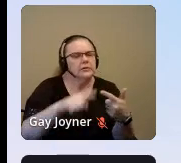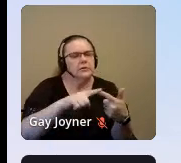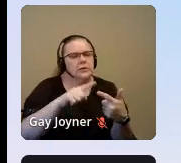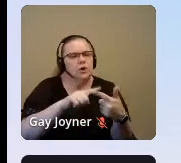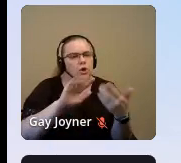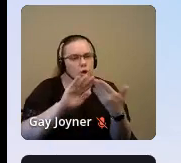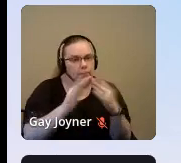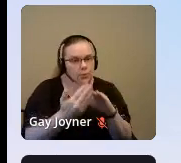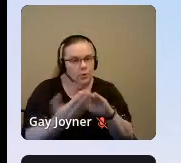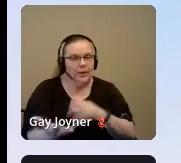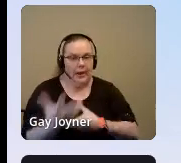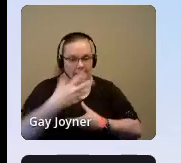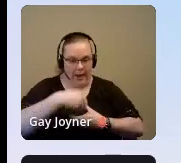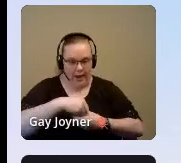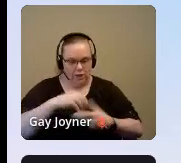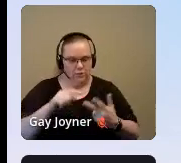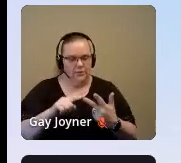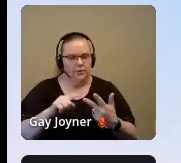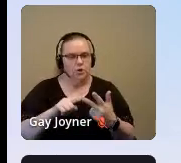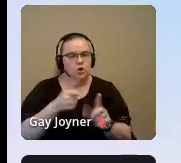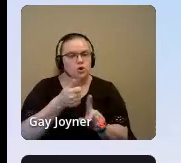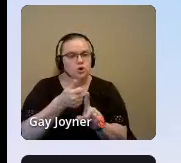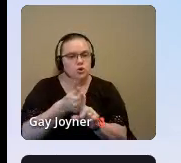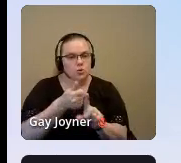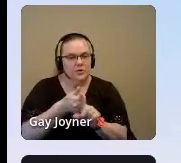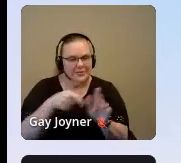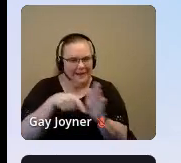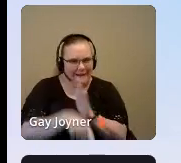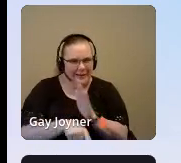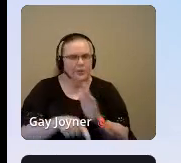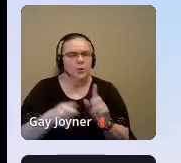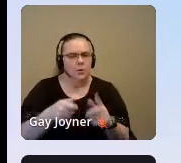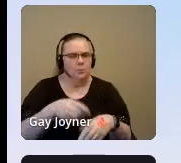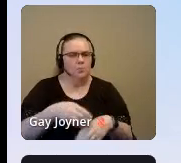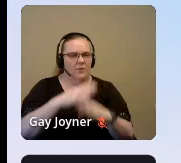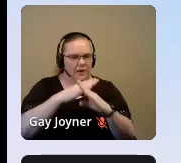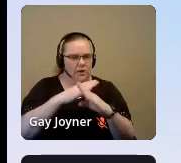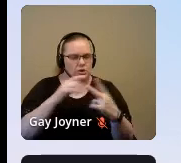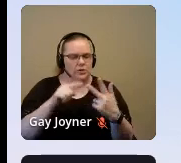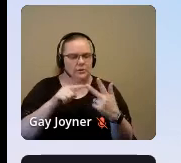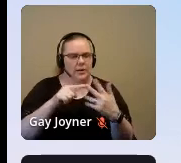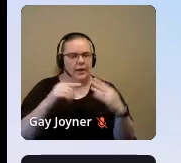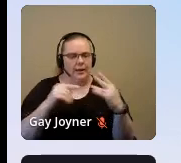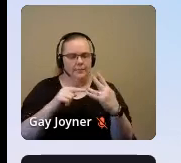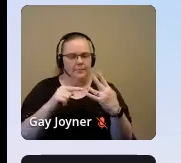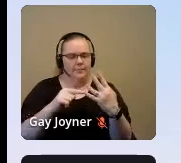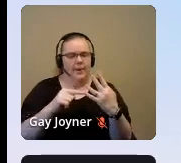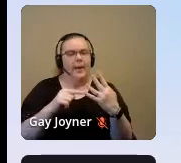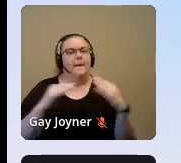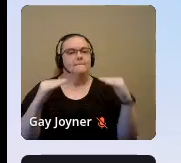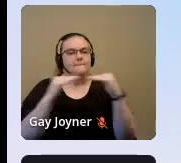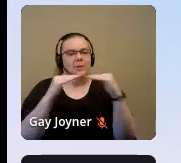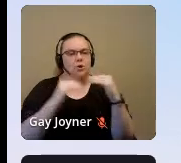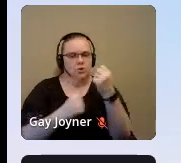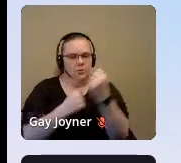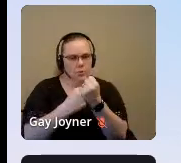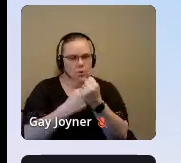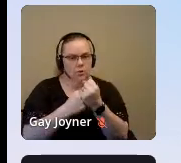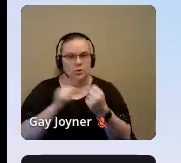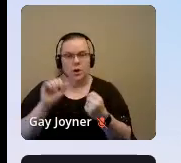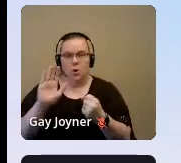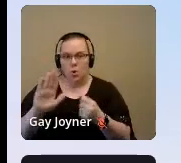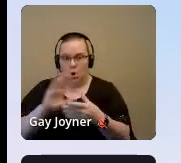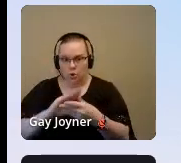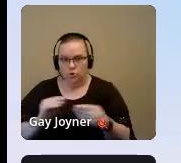engagement, suicide prevention, and peer support. Her story of surviving a suicide attempt